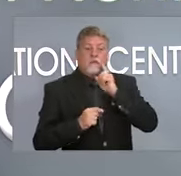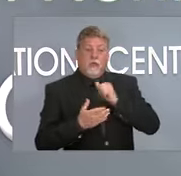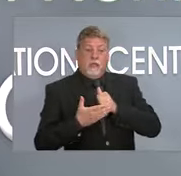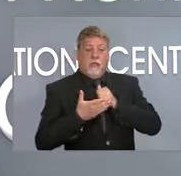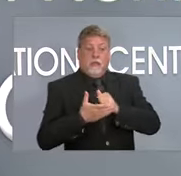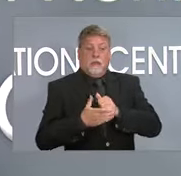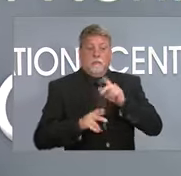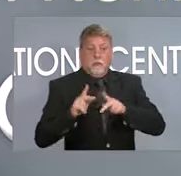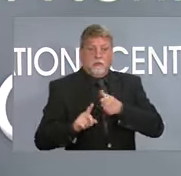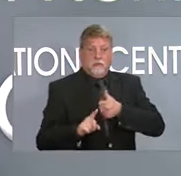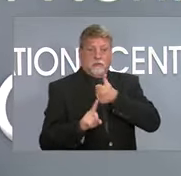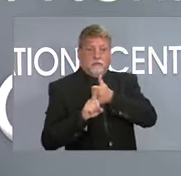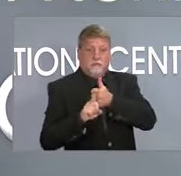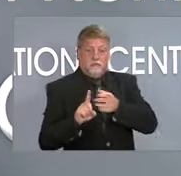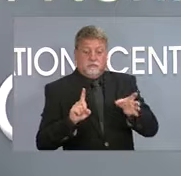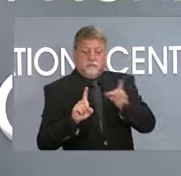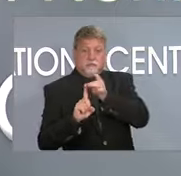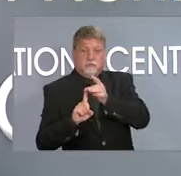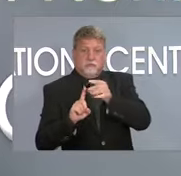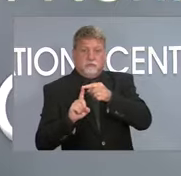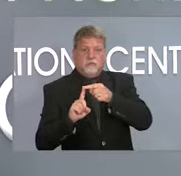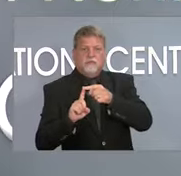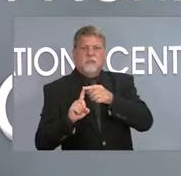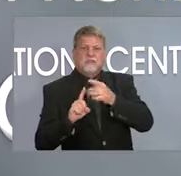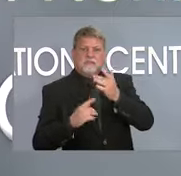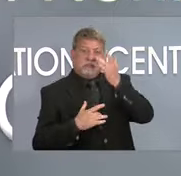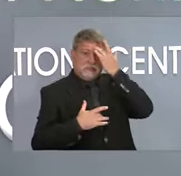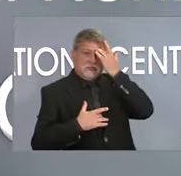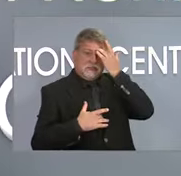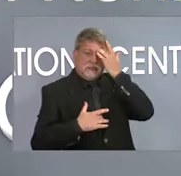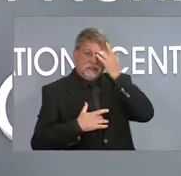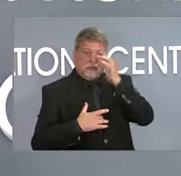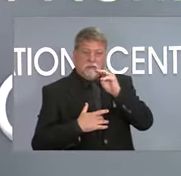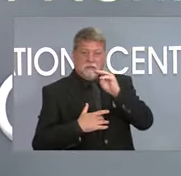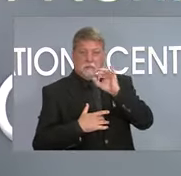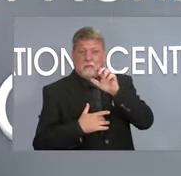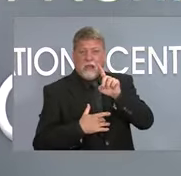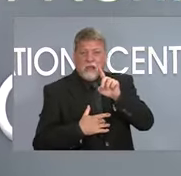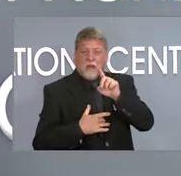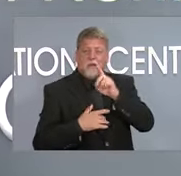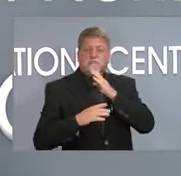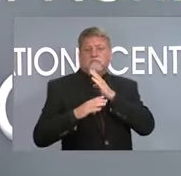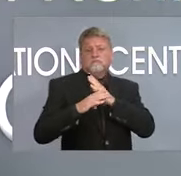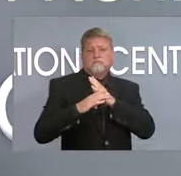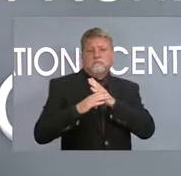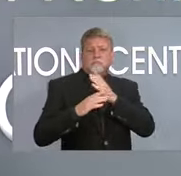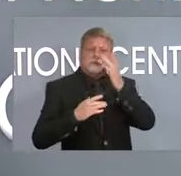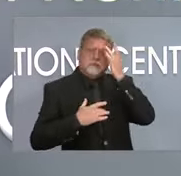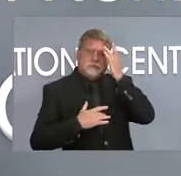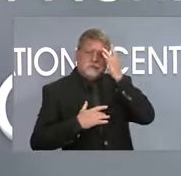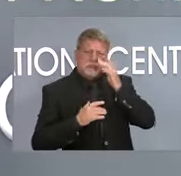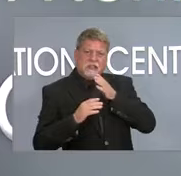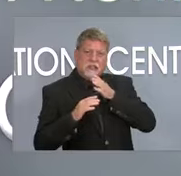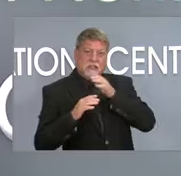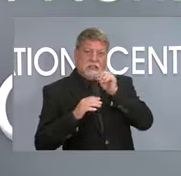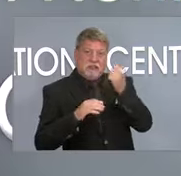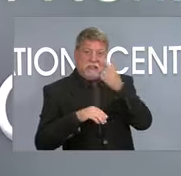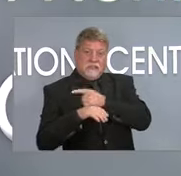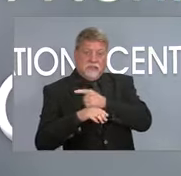symptoms within the first 10 days of their infection. It's one of the reasons why I signed an executive order